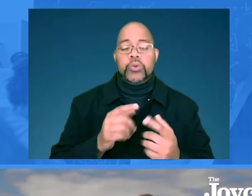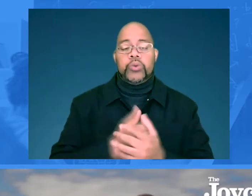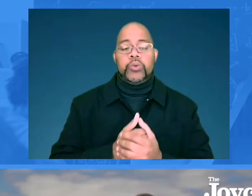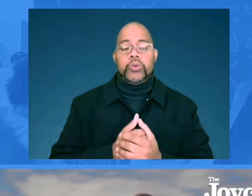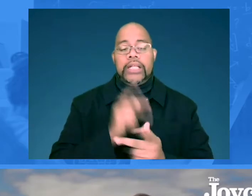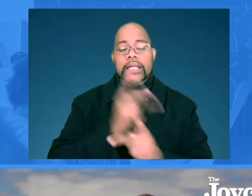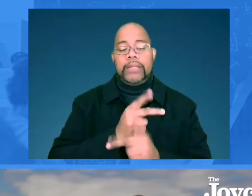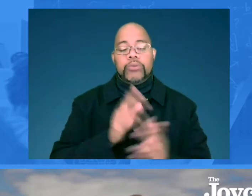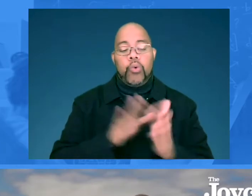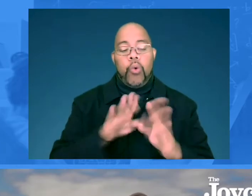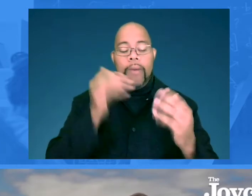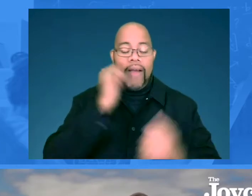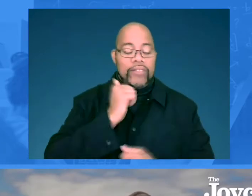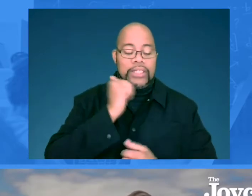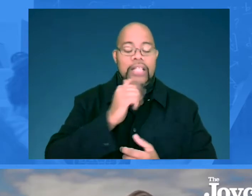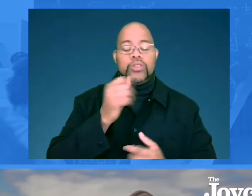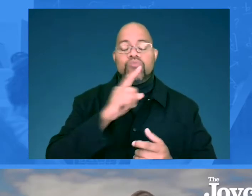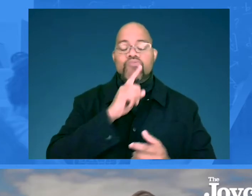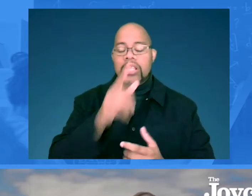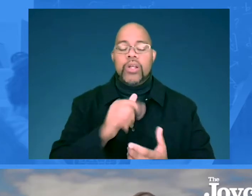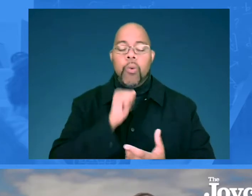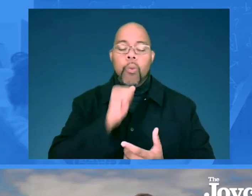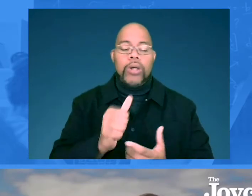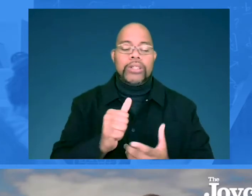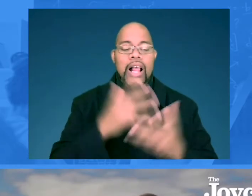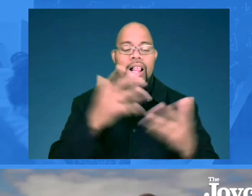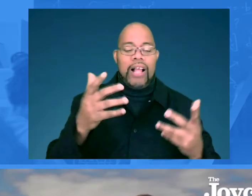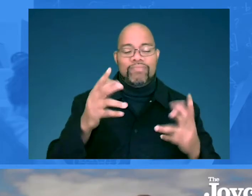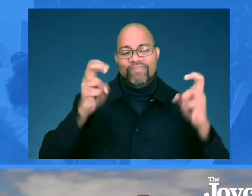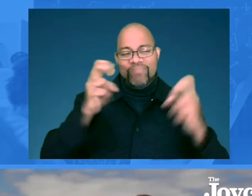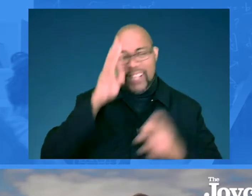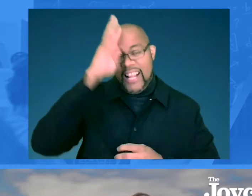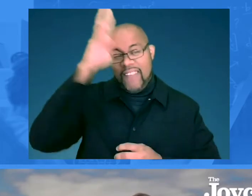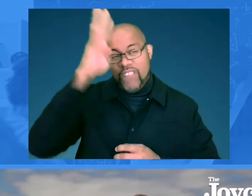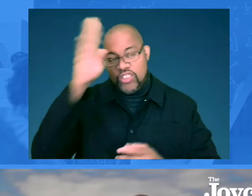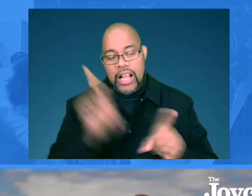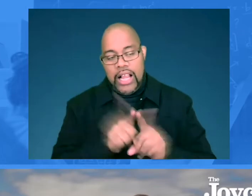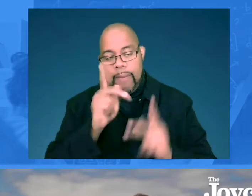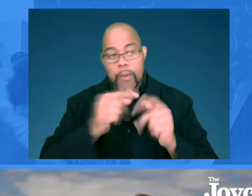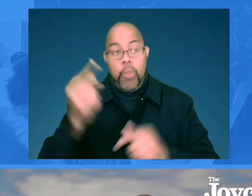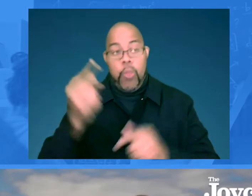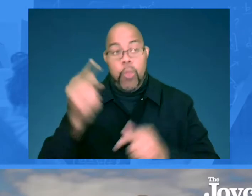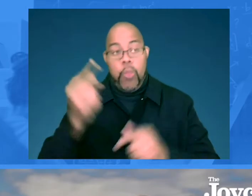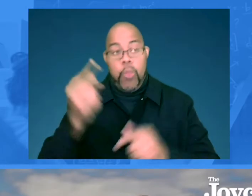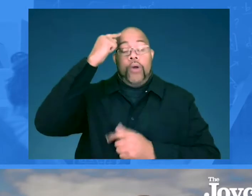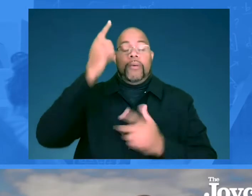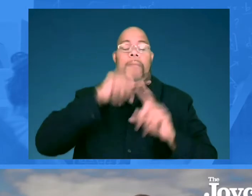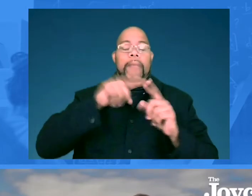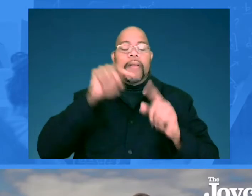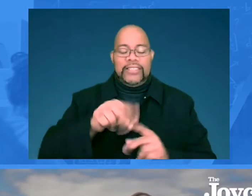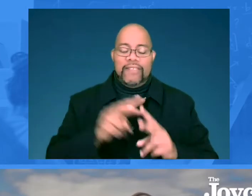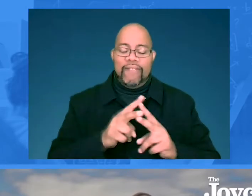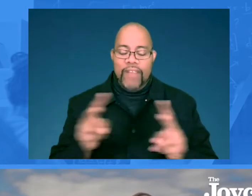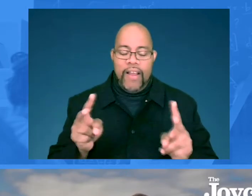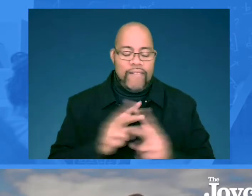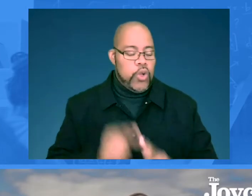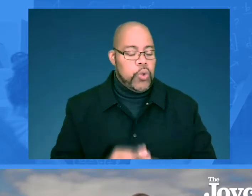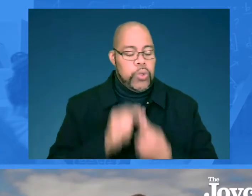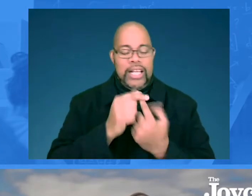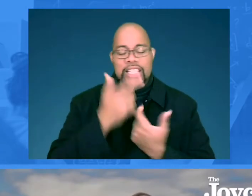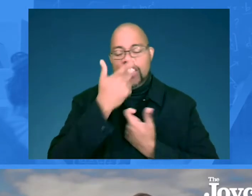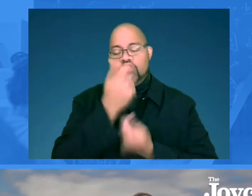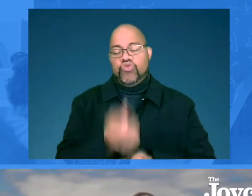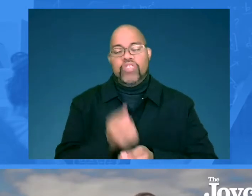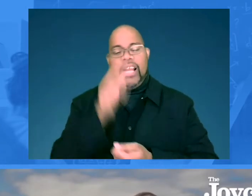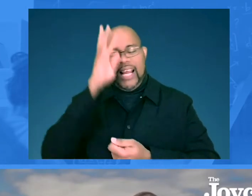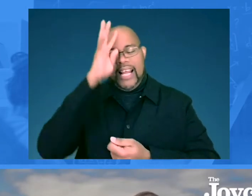with trying to, you know, get schools open every day. And so there really wasn't as much, quote, innovation as maybe people thought there might be. But this is a